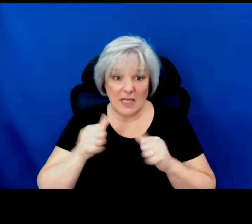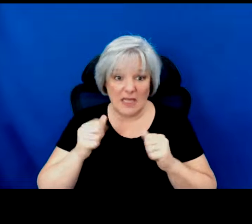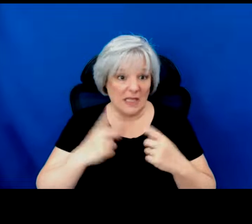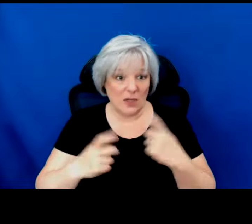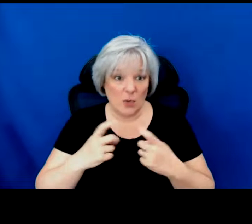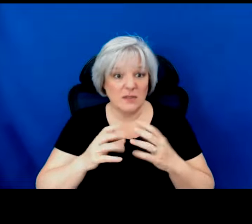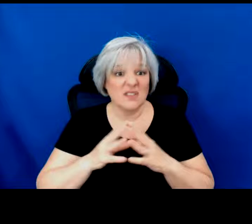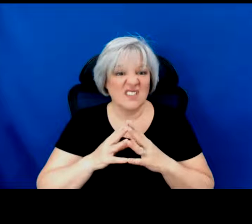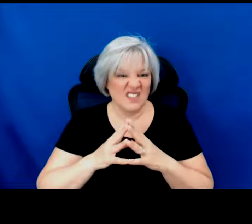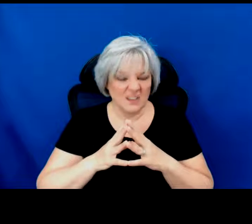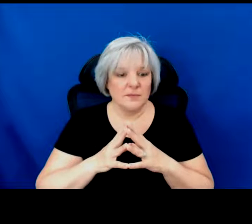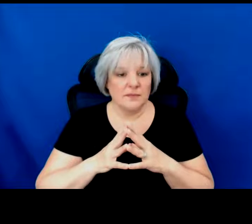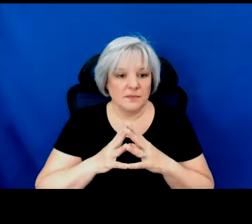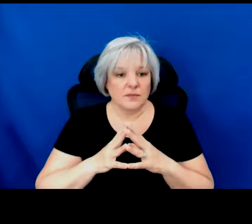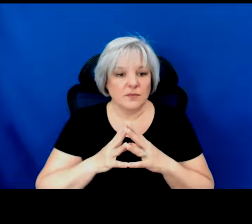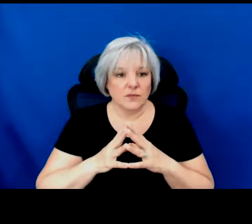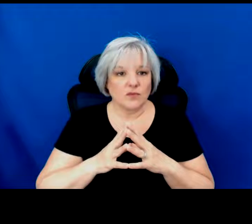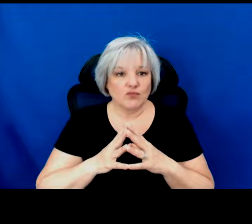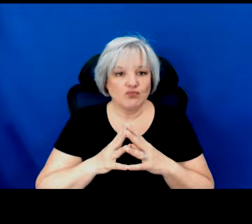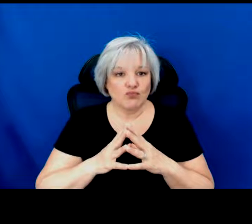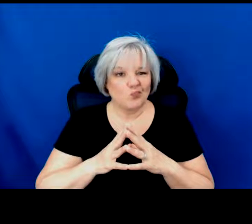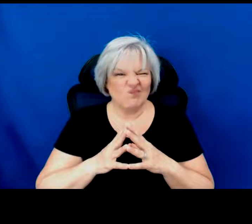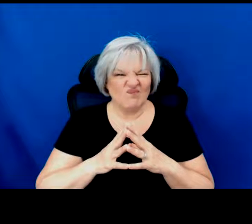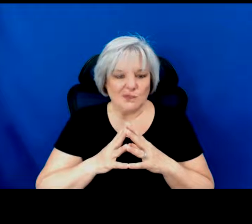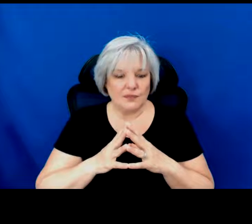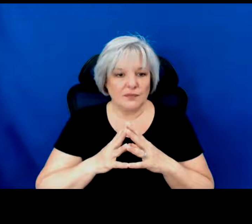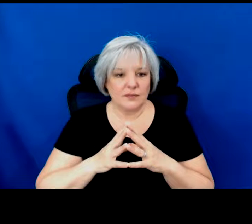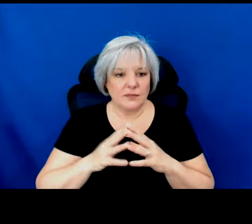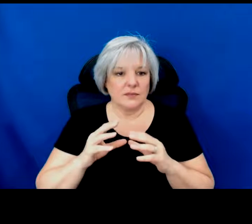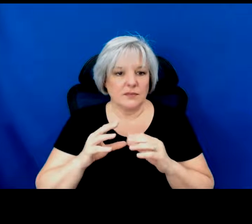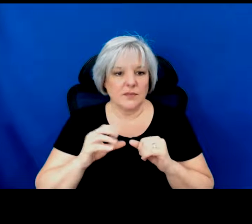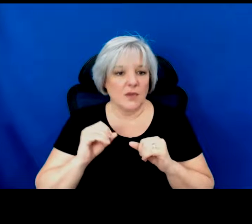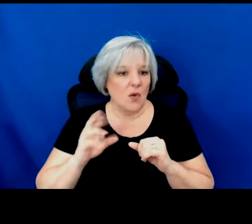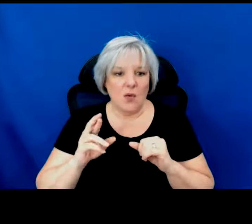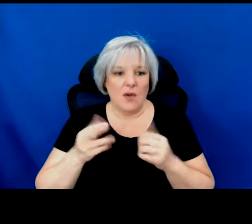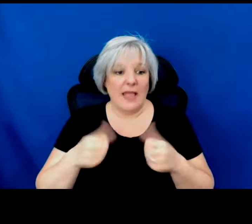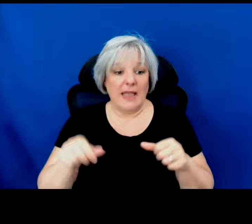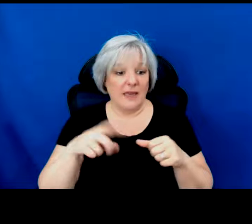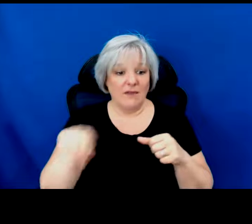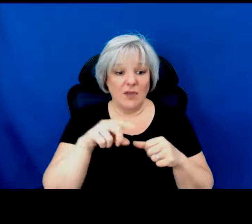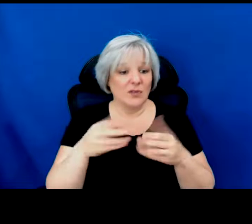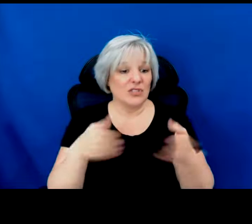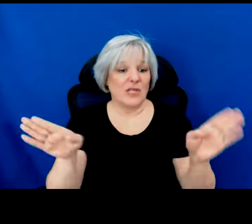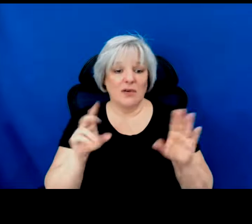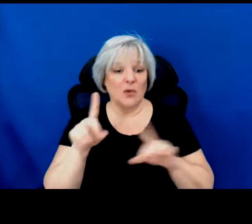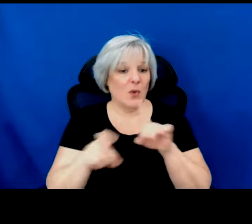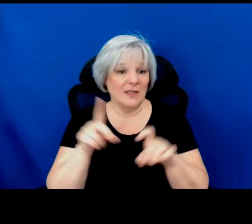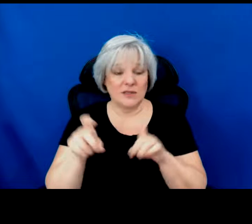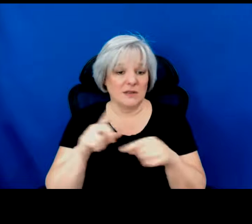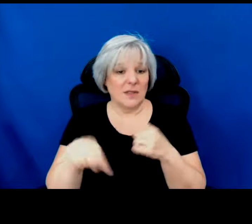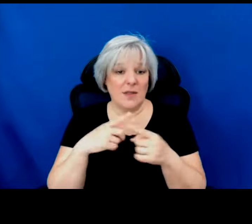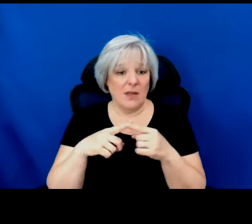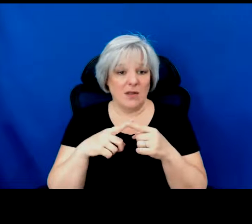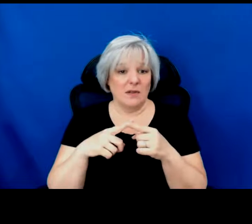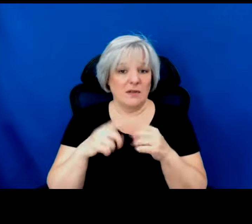questions that anyone might have about this program, um, or everyone, if you have general questions about the Special Presenter